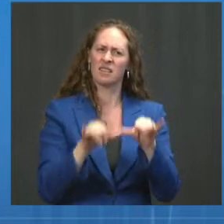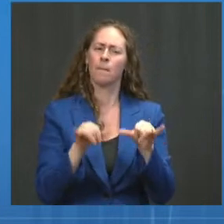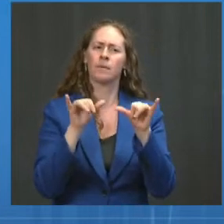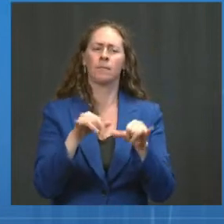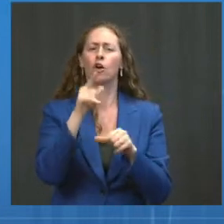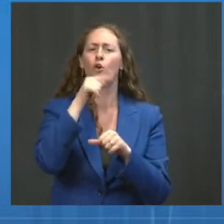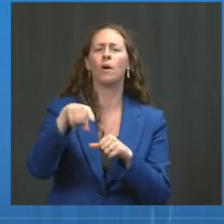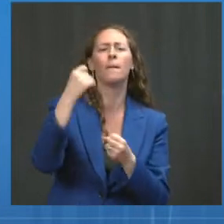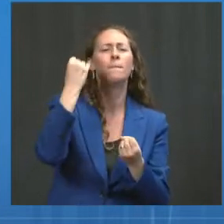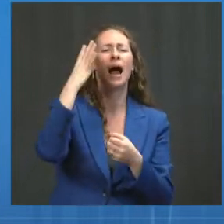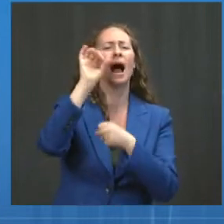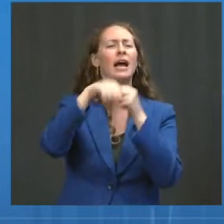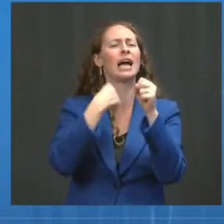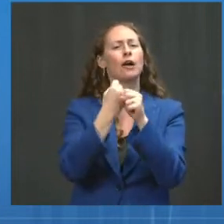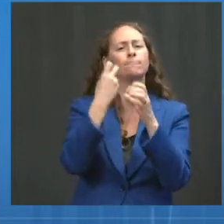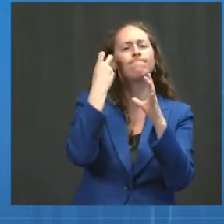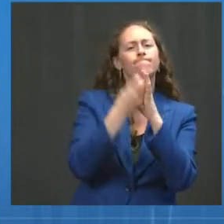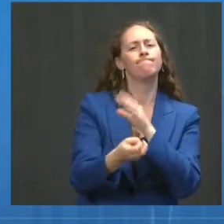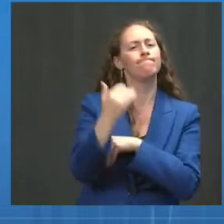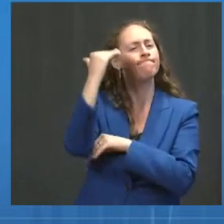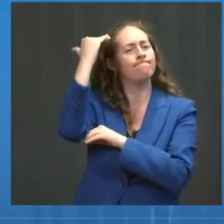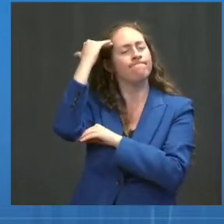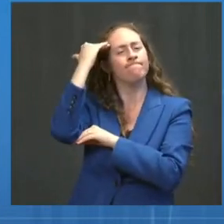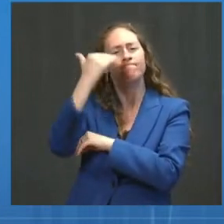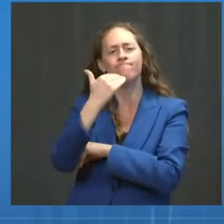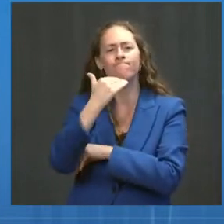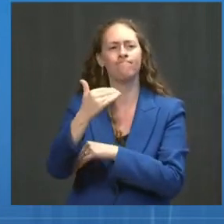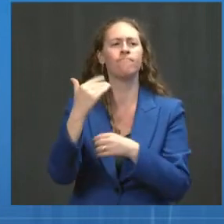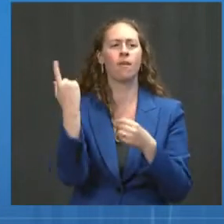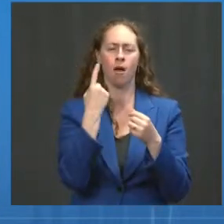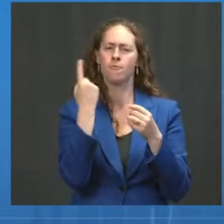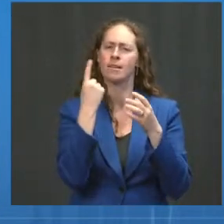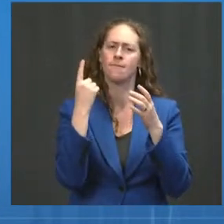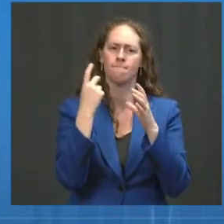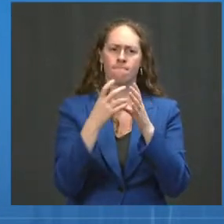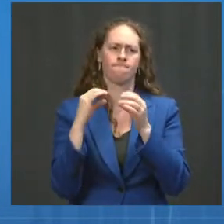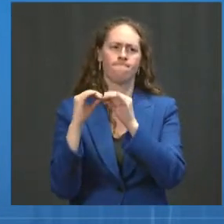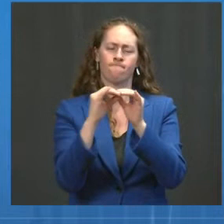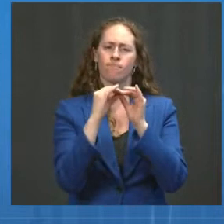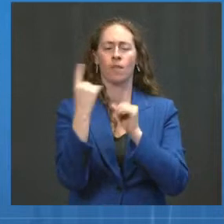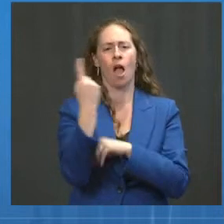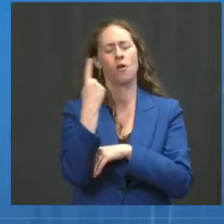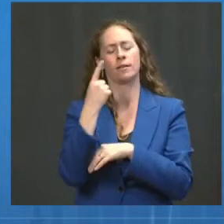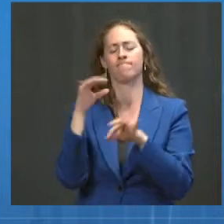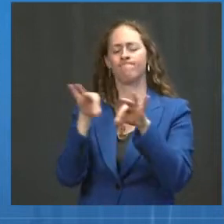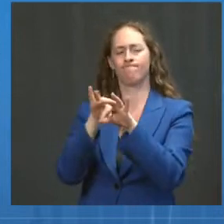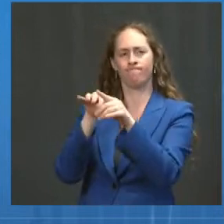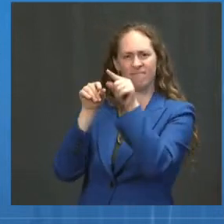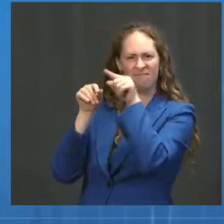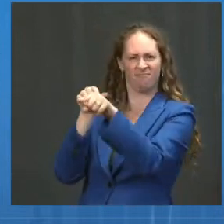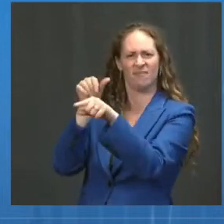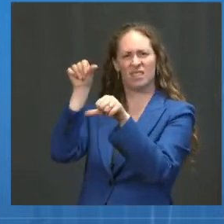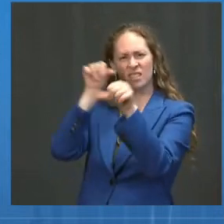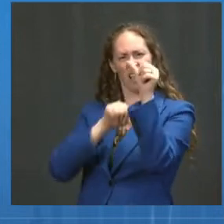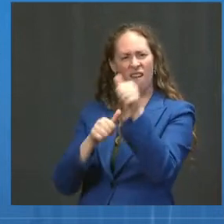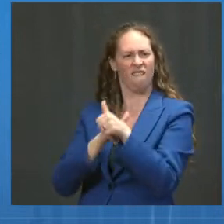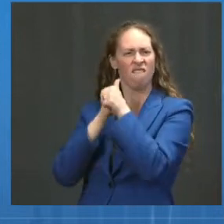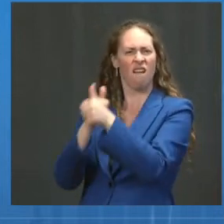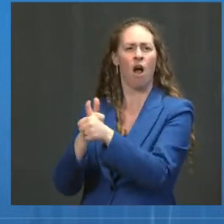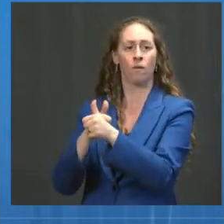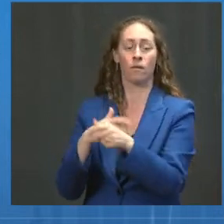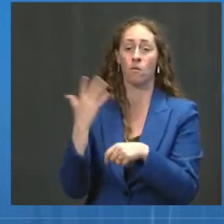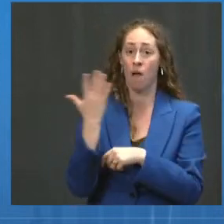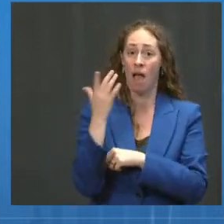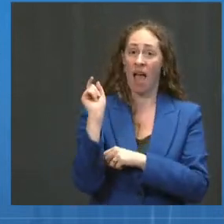epidemics. As always, we will continue to follow the science on a daily basis, and we'll take whatever steps are necessary to